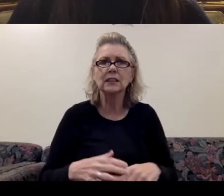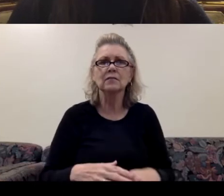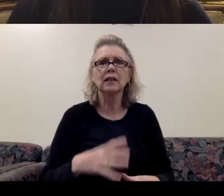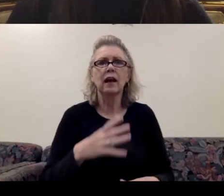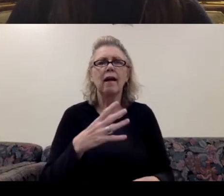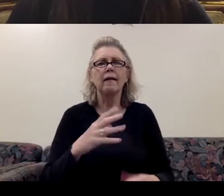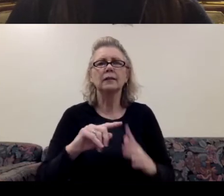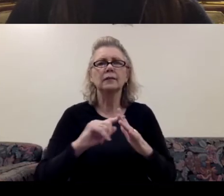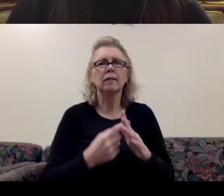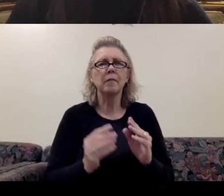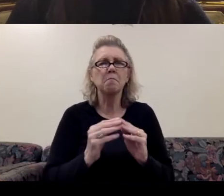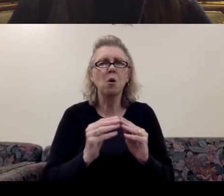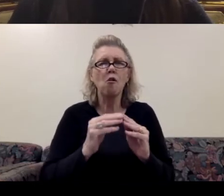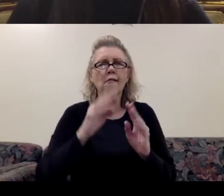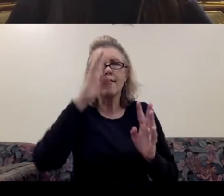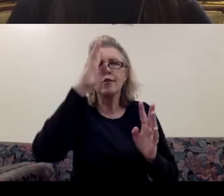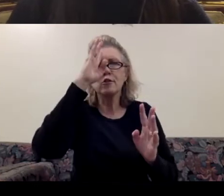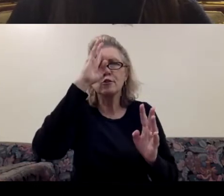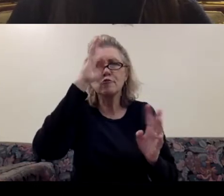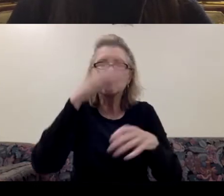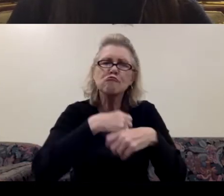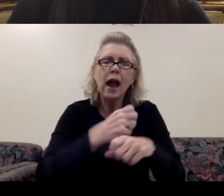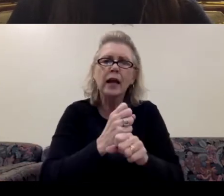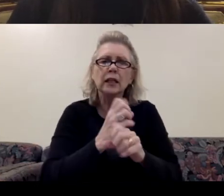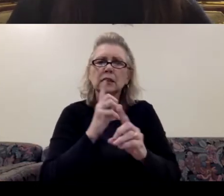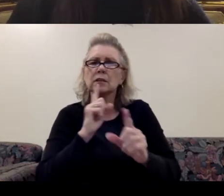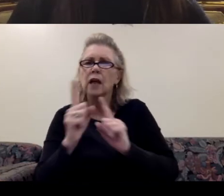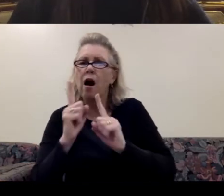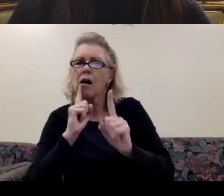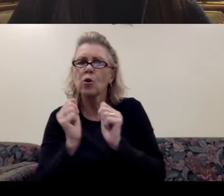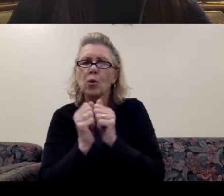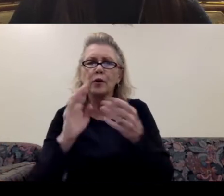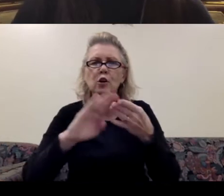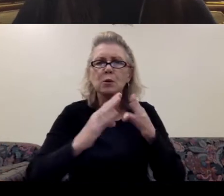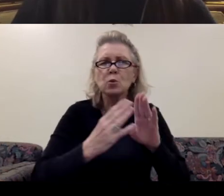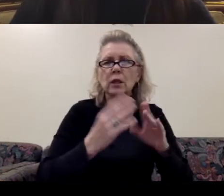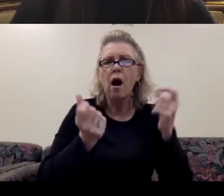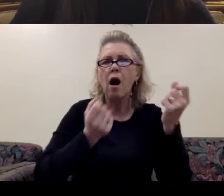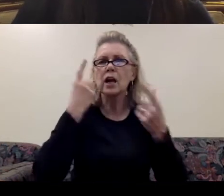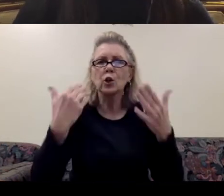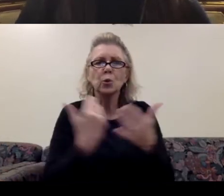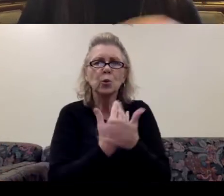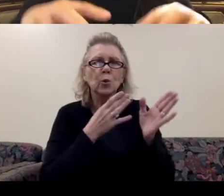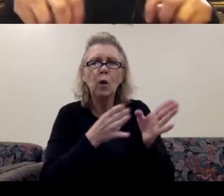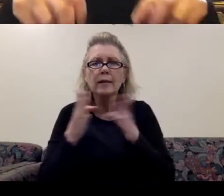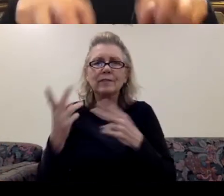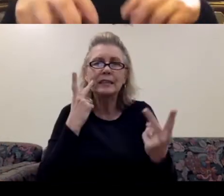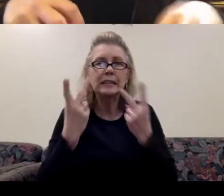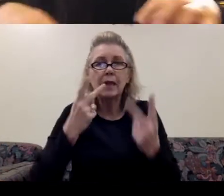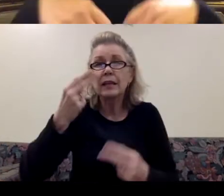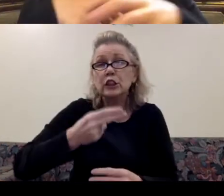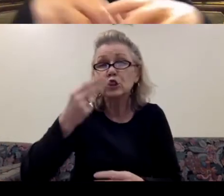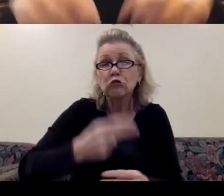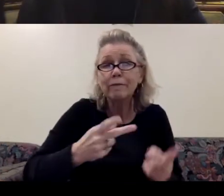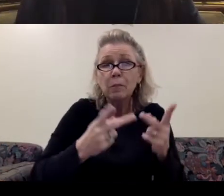dialogue with the community, understanding new ways of seeing the history of places, trying to get